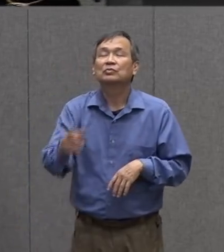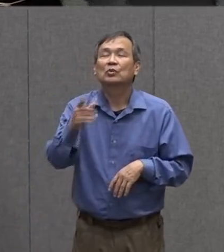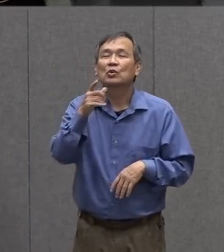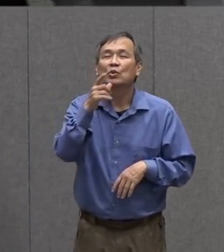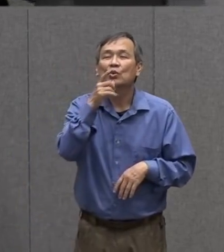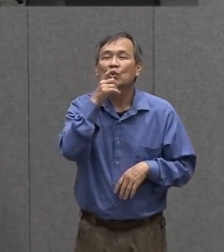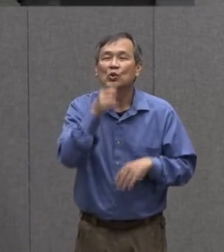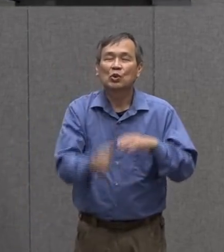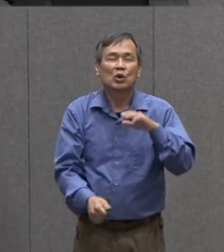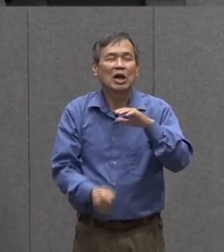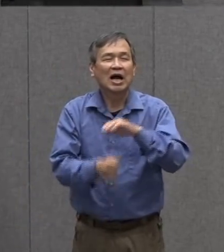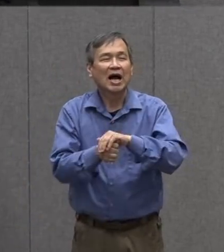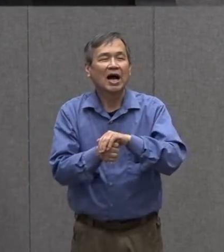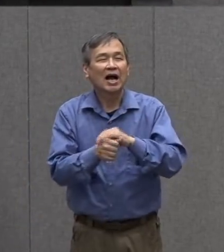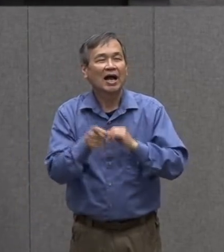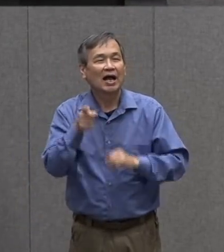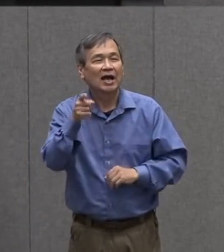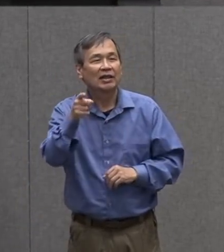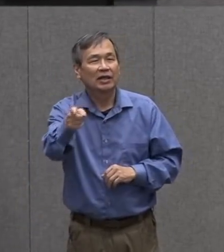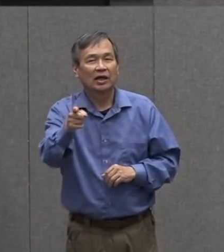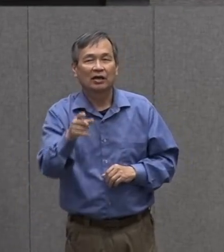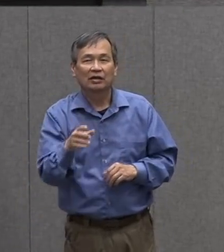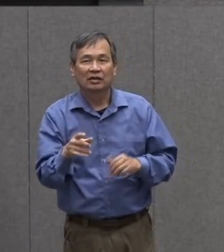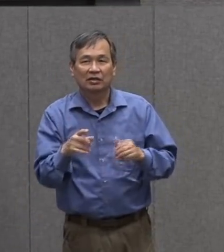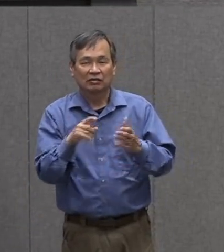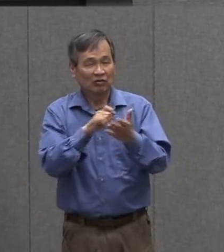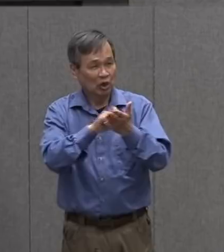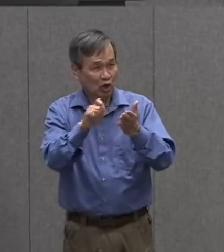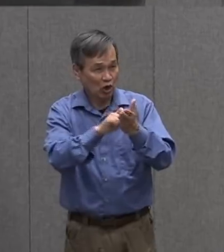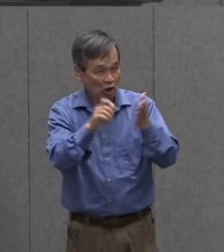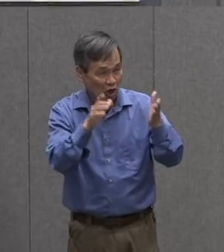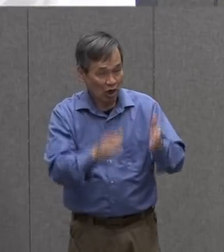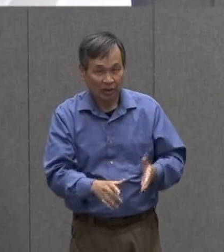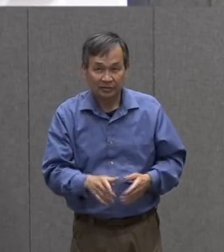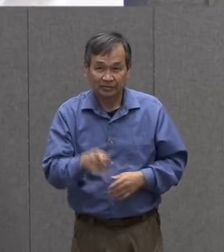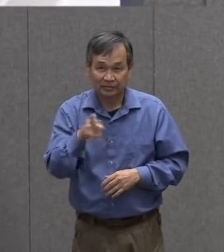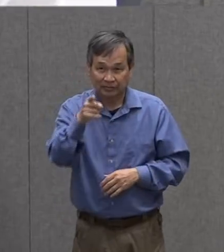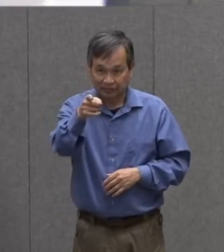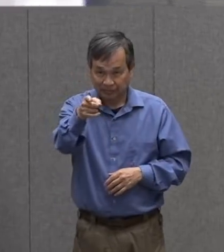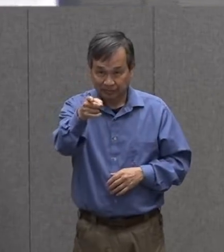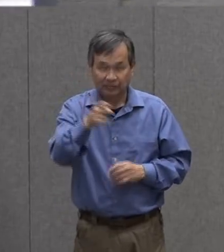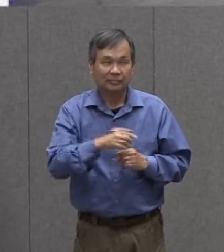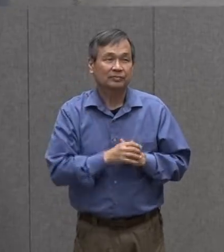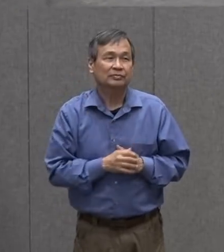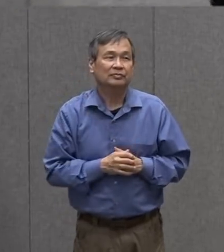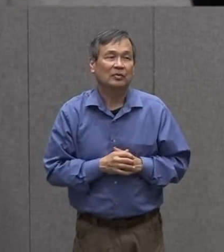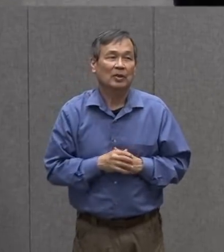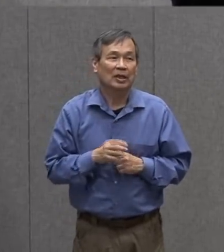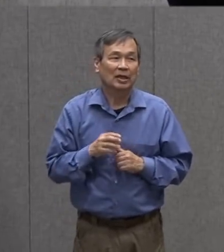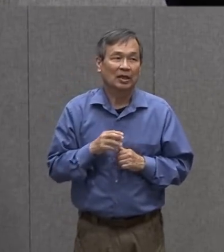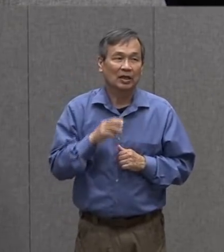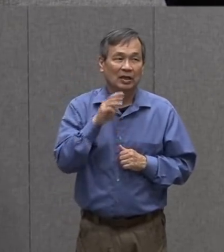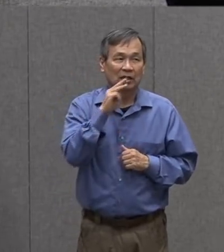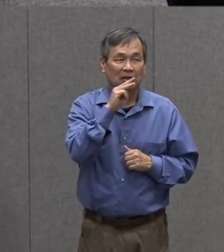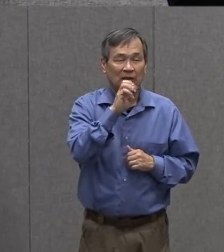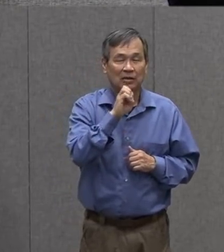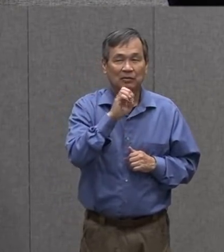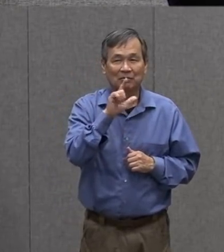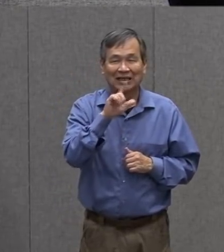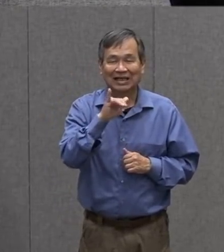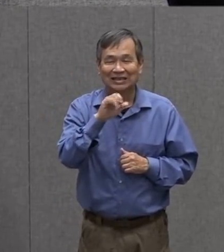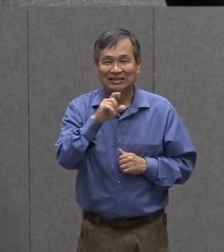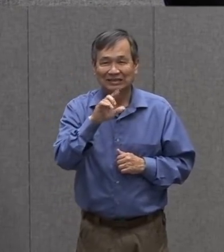Who is this book by? Let's talk about that first off. This book is written by Melissa Blackwell Burke.